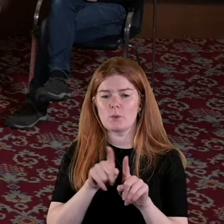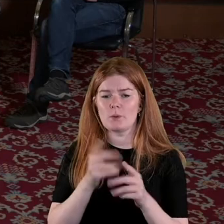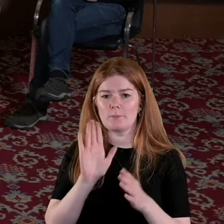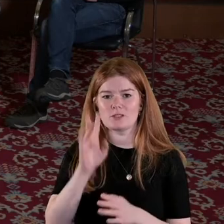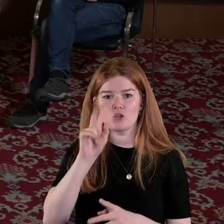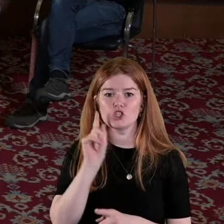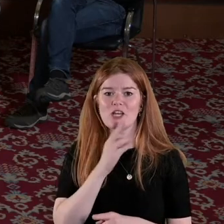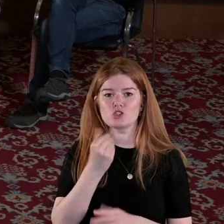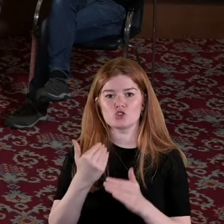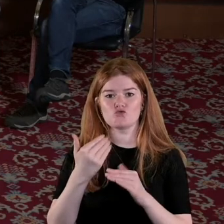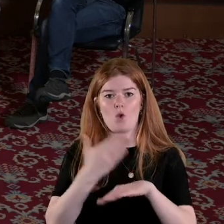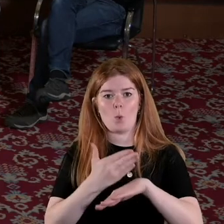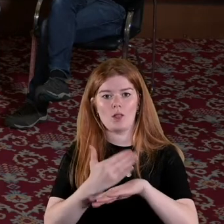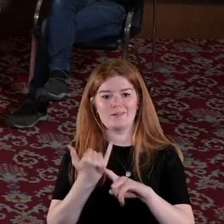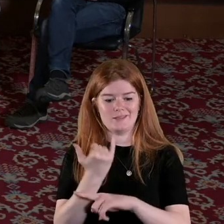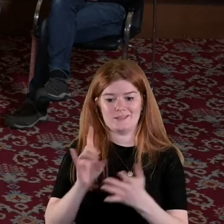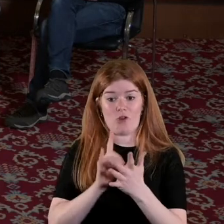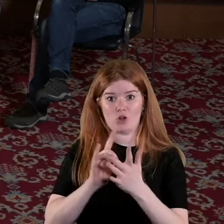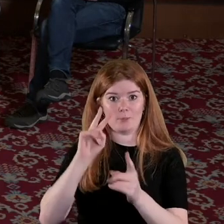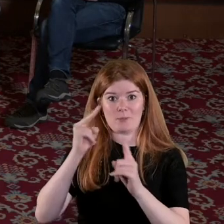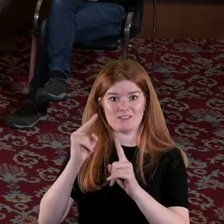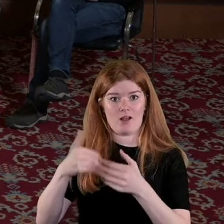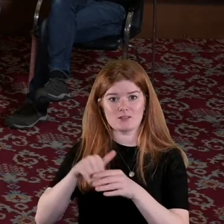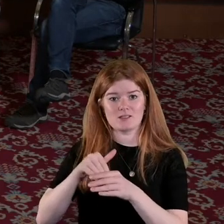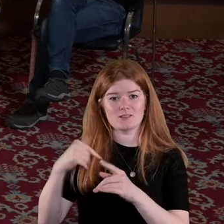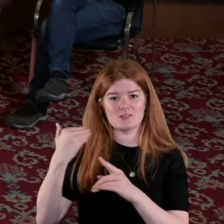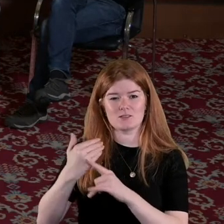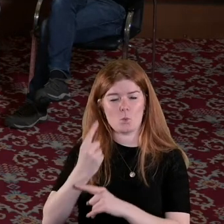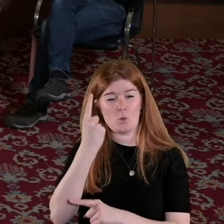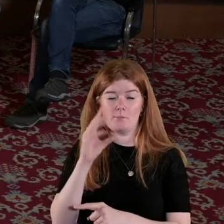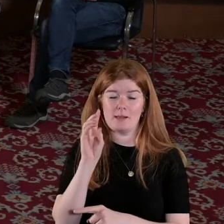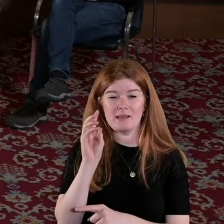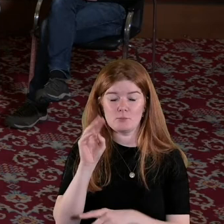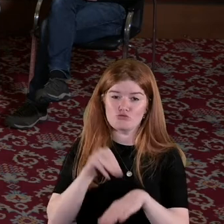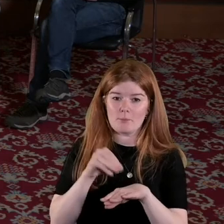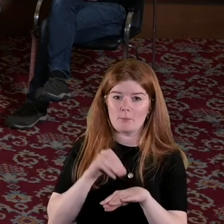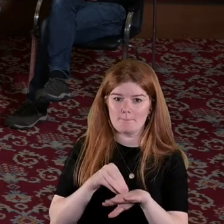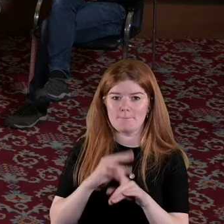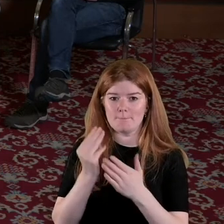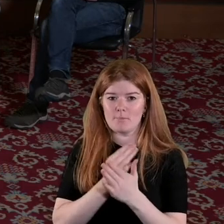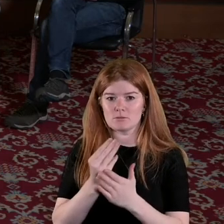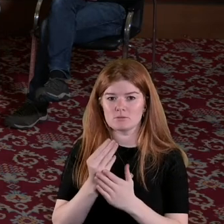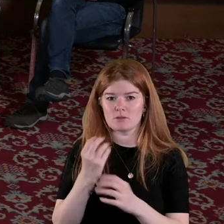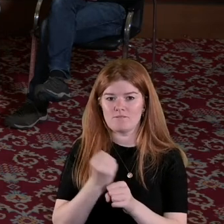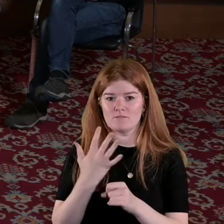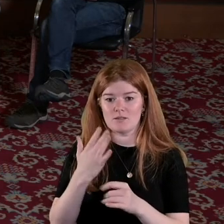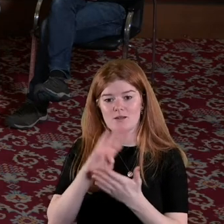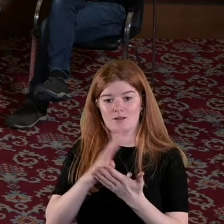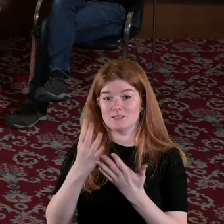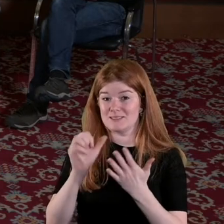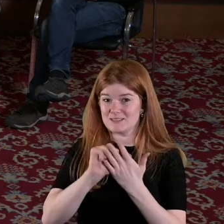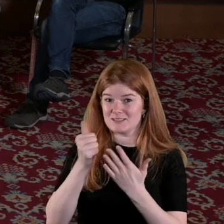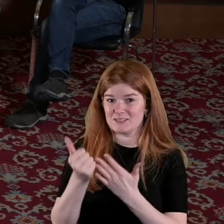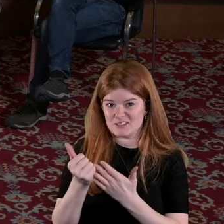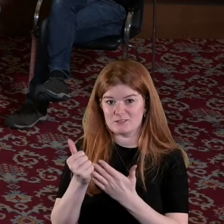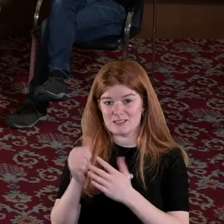at gendered roles within a kind of a historical context I think one of the maybe slightly problematic aspects of the 1916